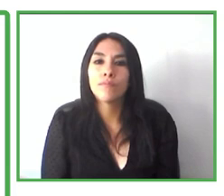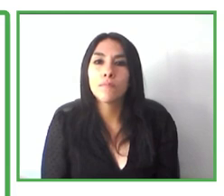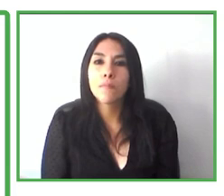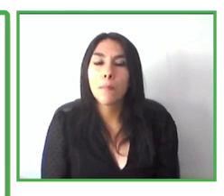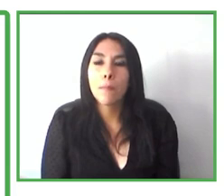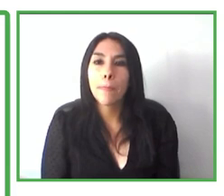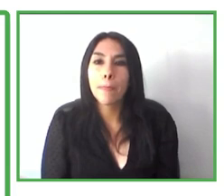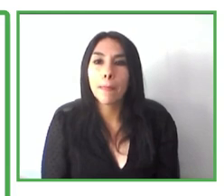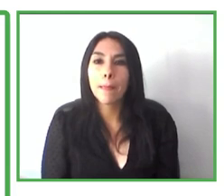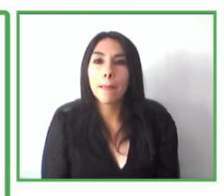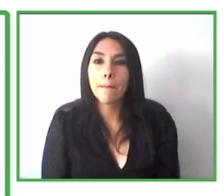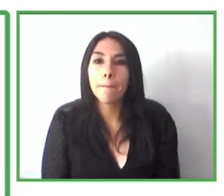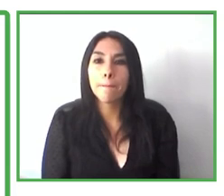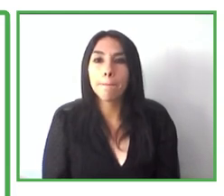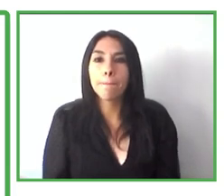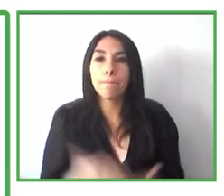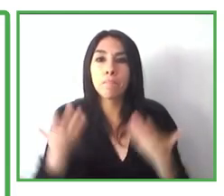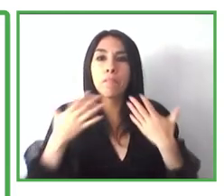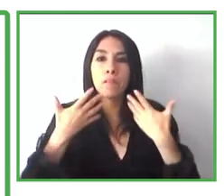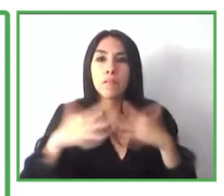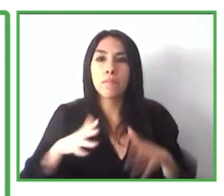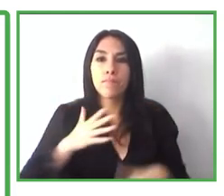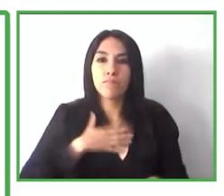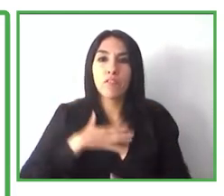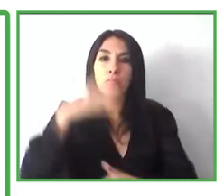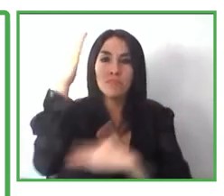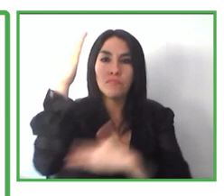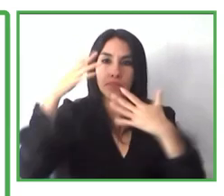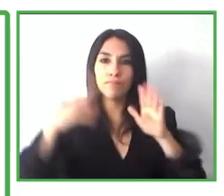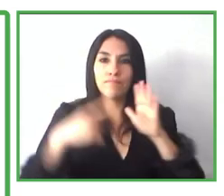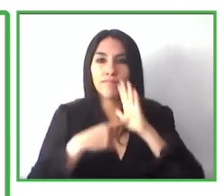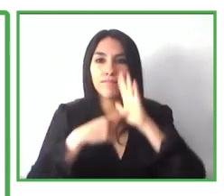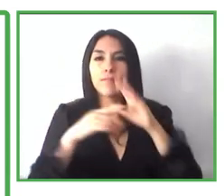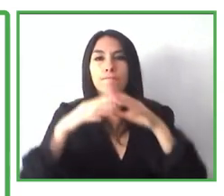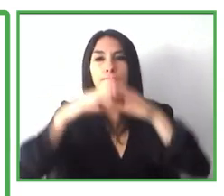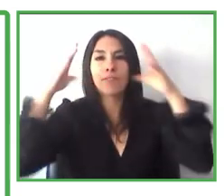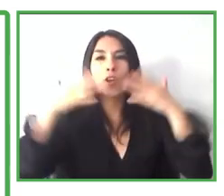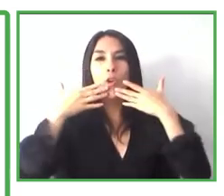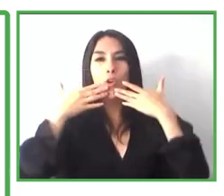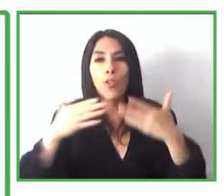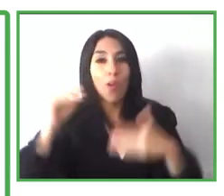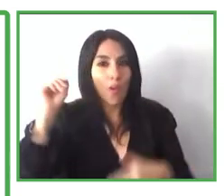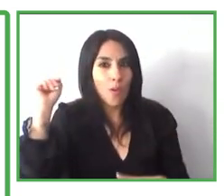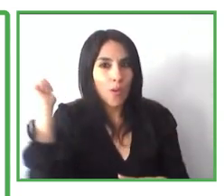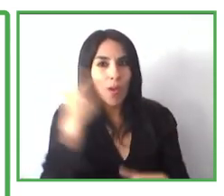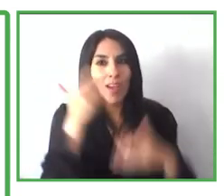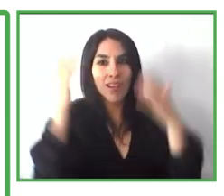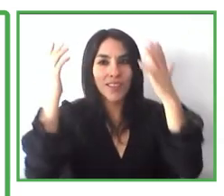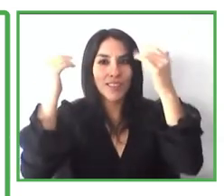And with that, that is the end of my presentation. And thank you so much, everyone.